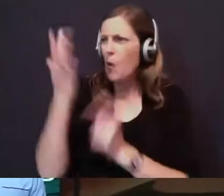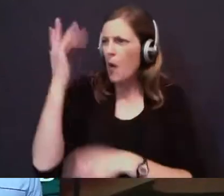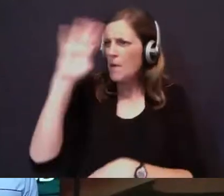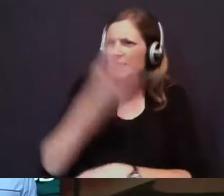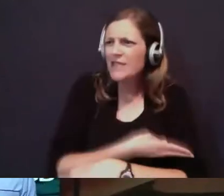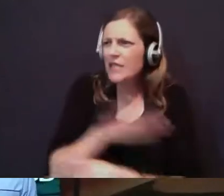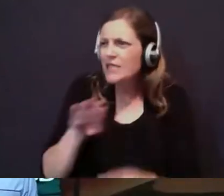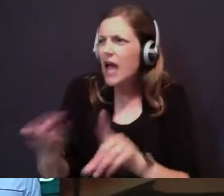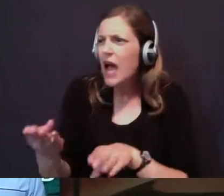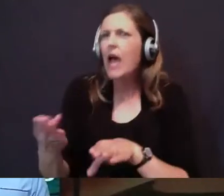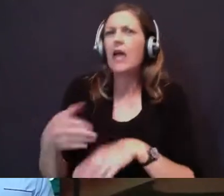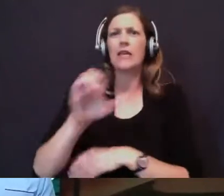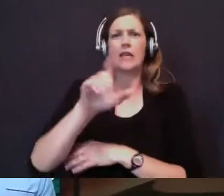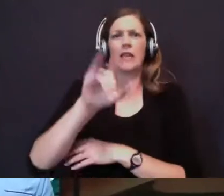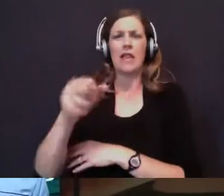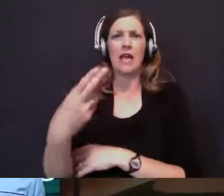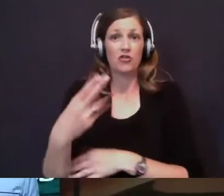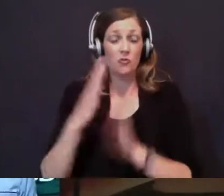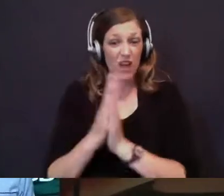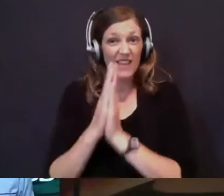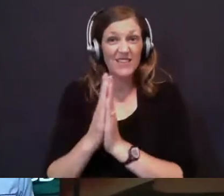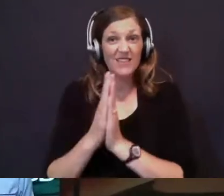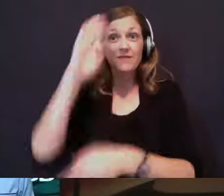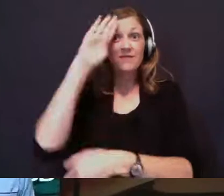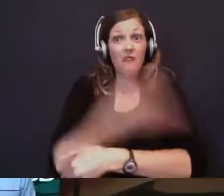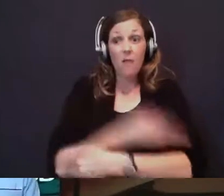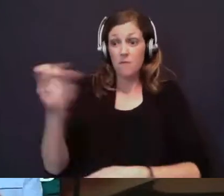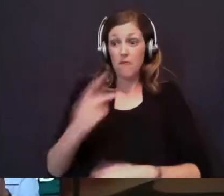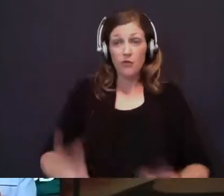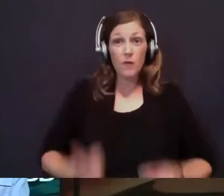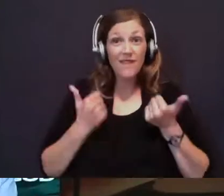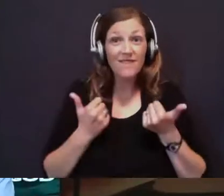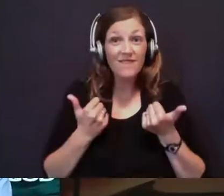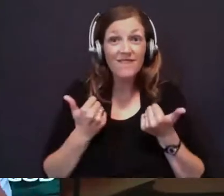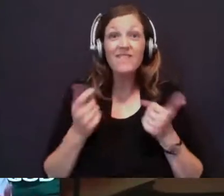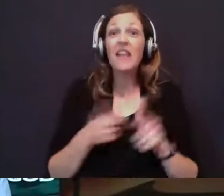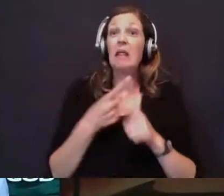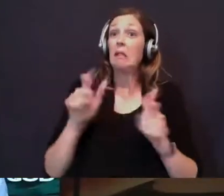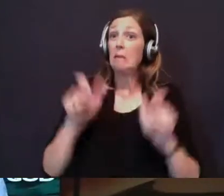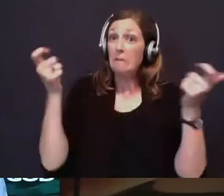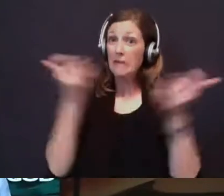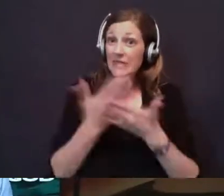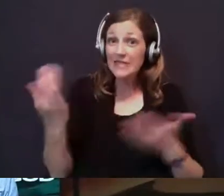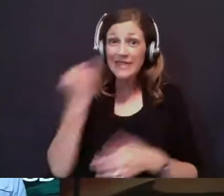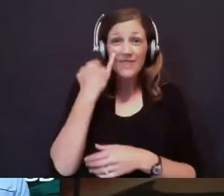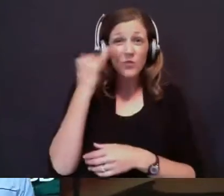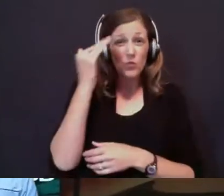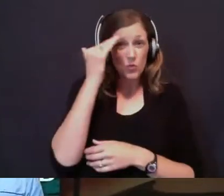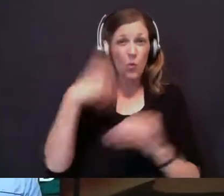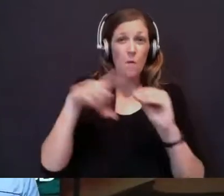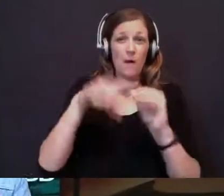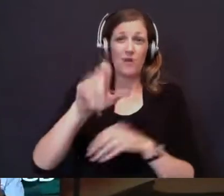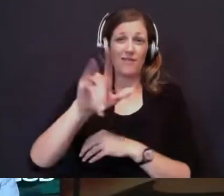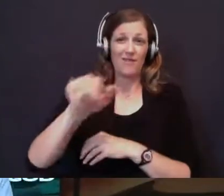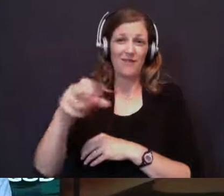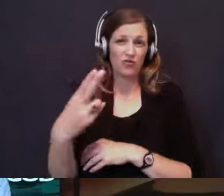Elijah prays, and her son comes back to life. Okay. And then the biggest thing, if you know anything about Elijah, you might have heard this story.